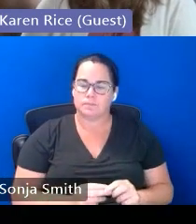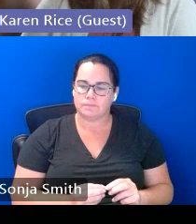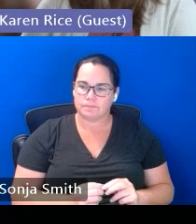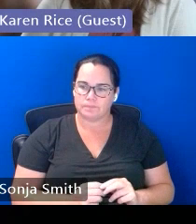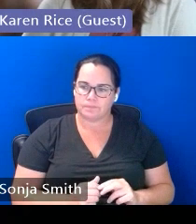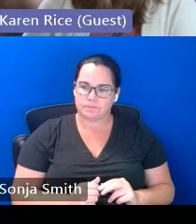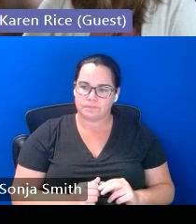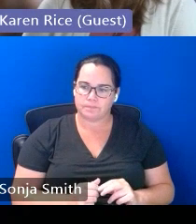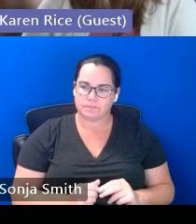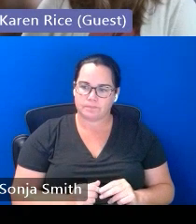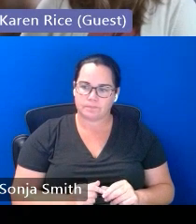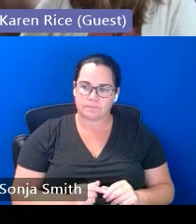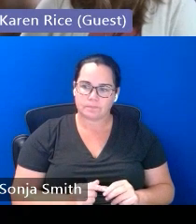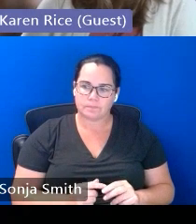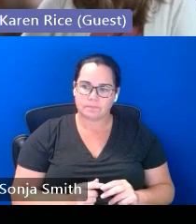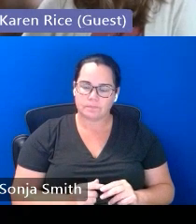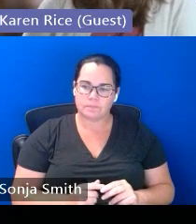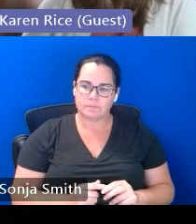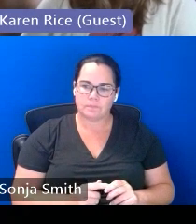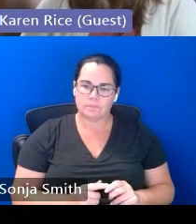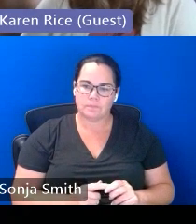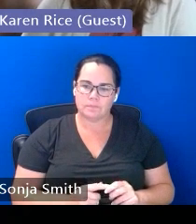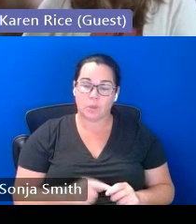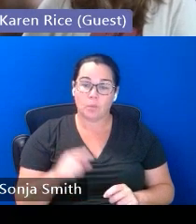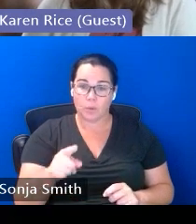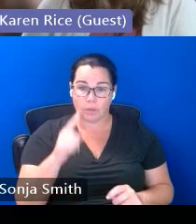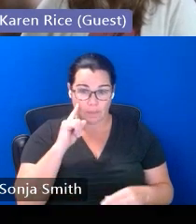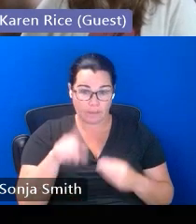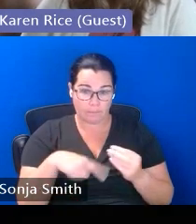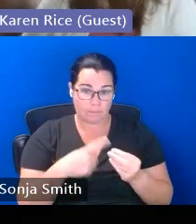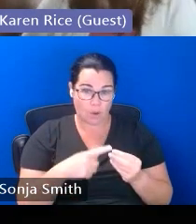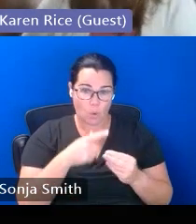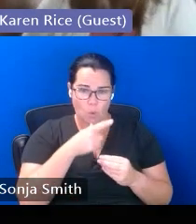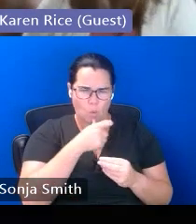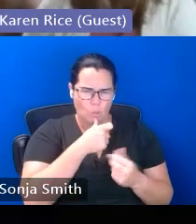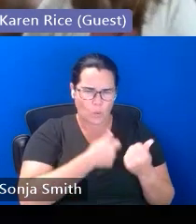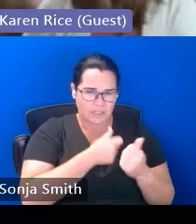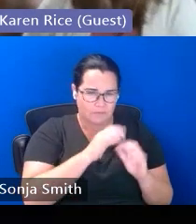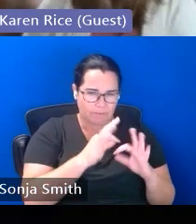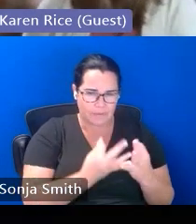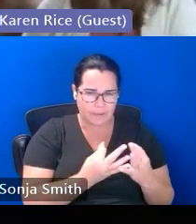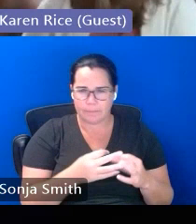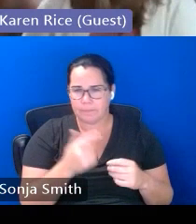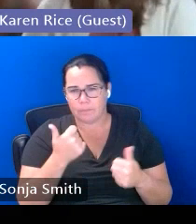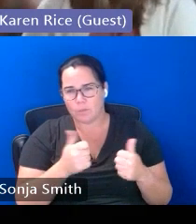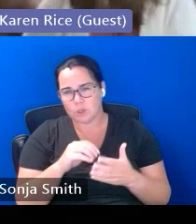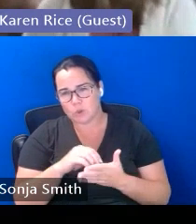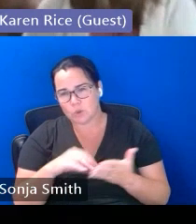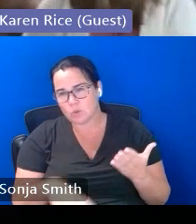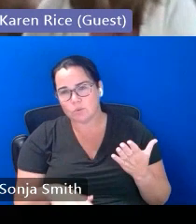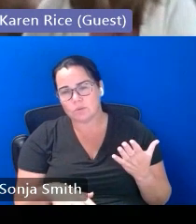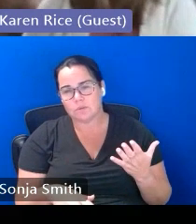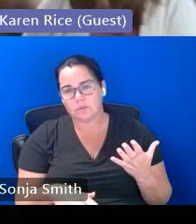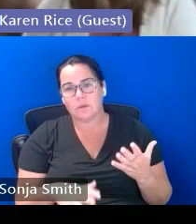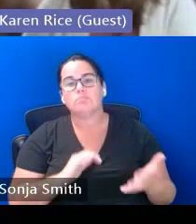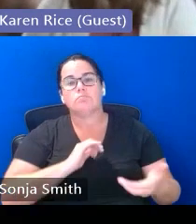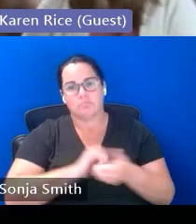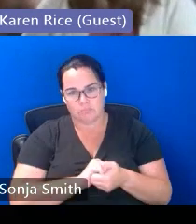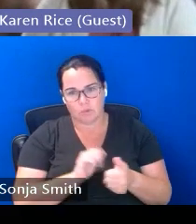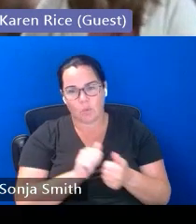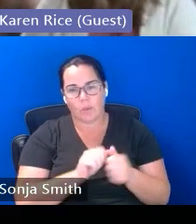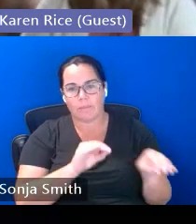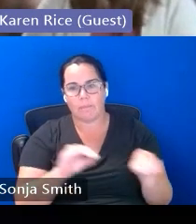just as as you're thinking about who are the families and who are the students in your district make sure that you're partnering with your migrant education